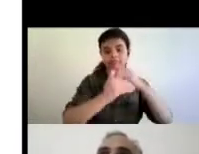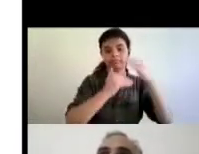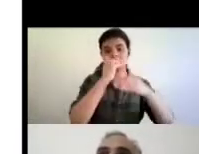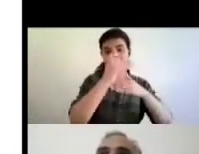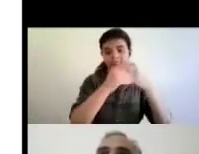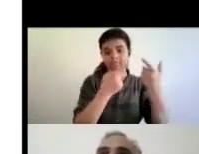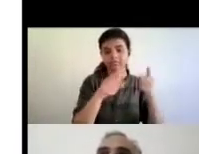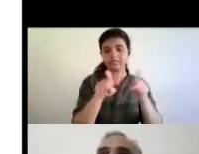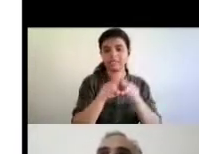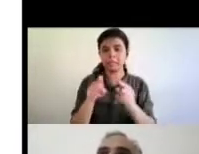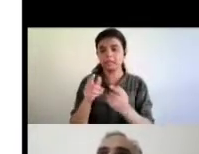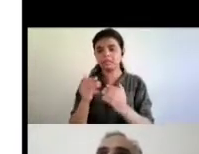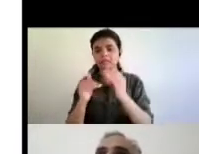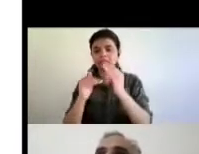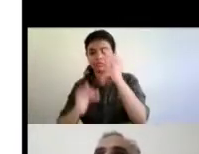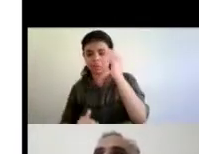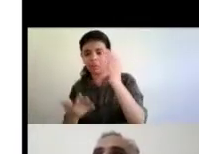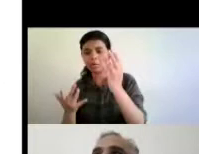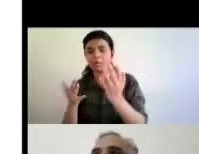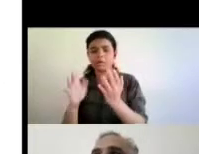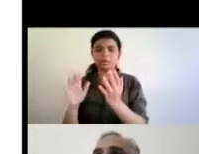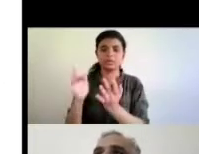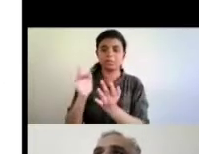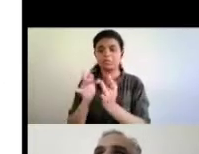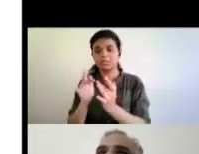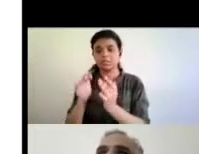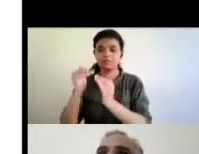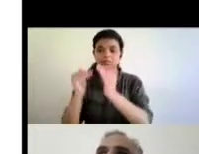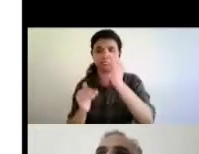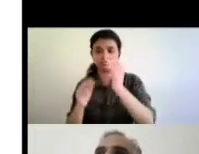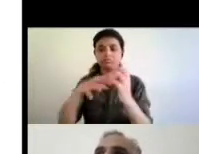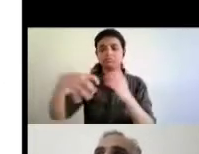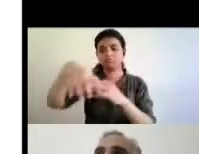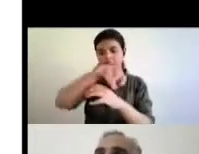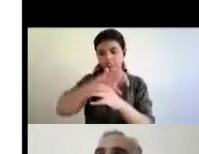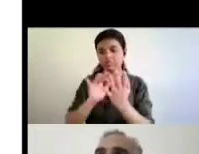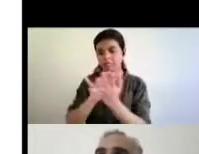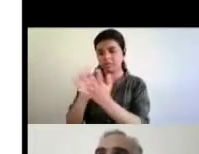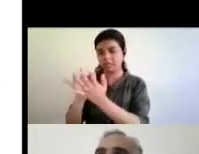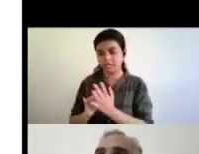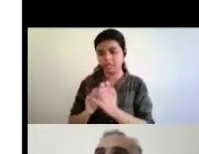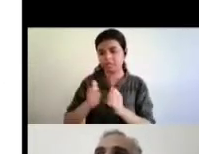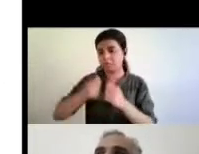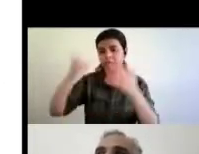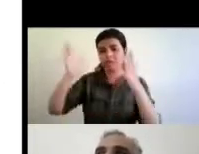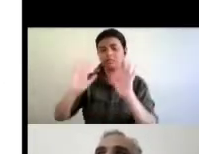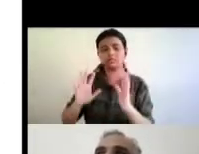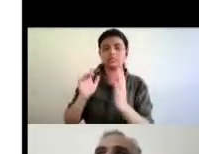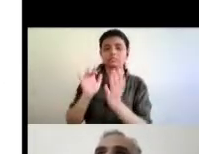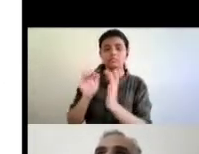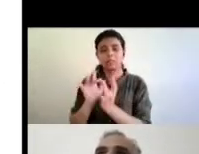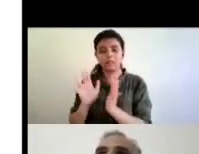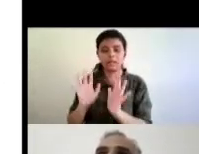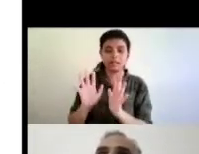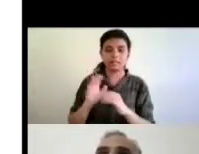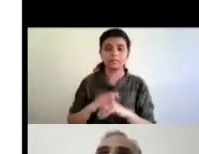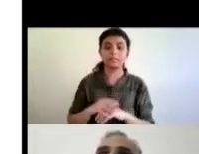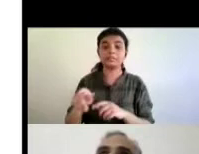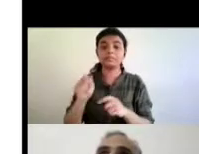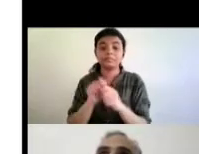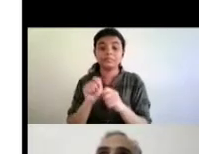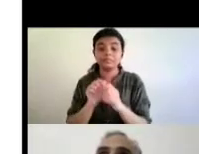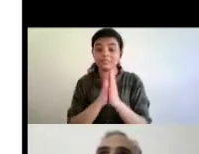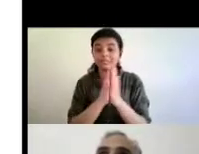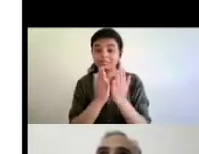low middle lower income group countries where this whole uh work of providing books in accessible